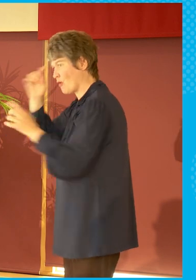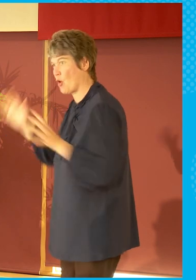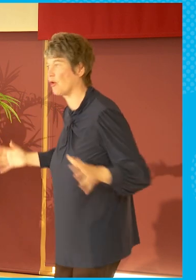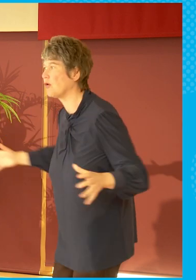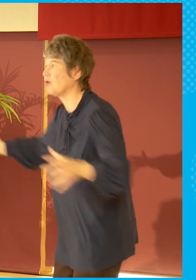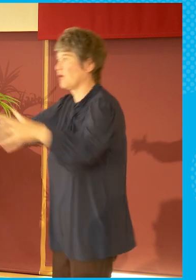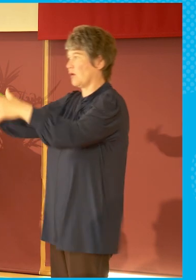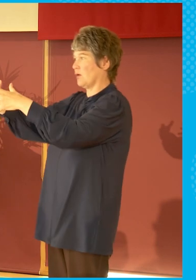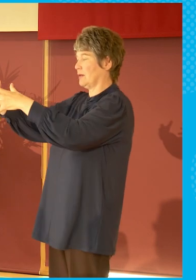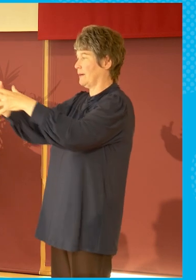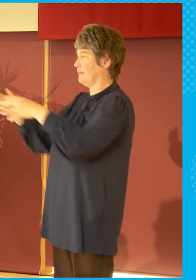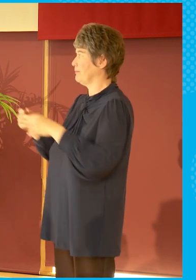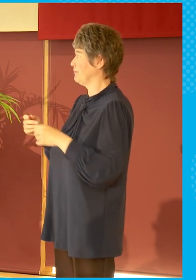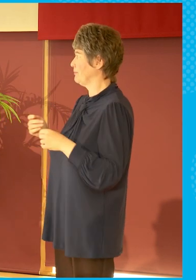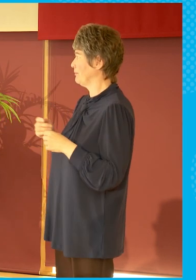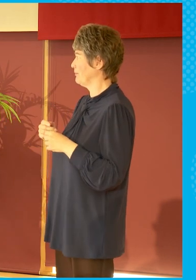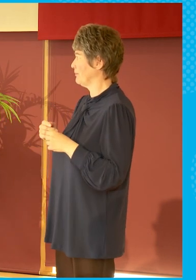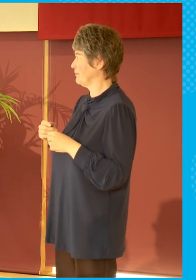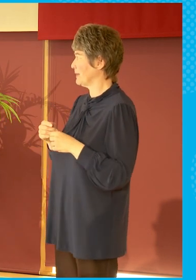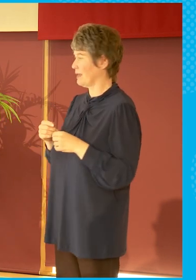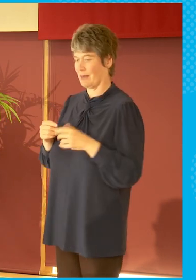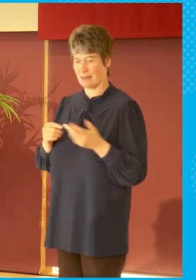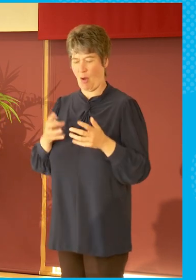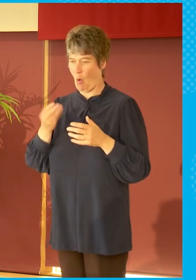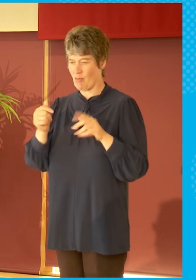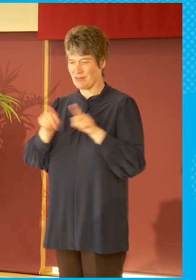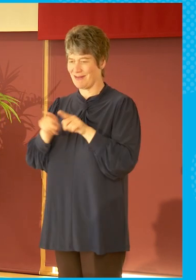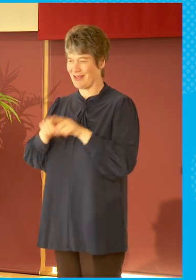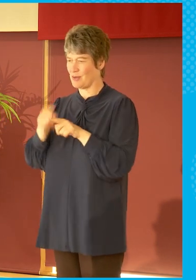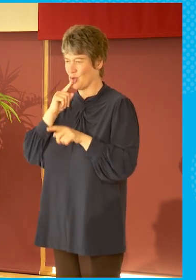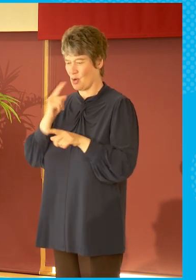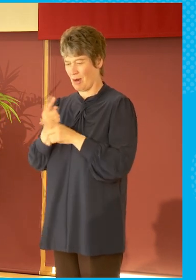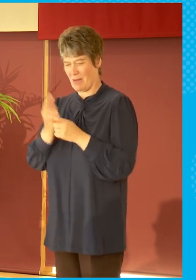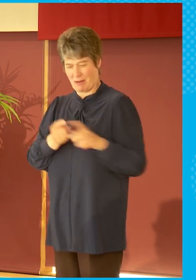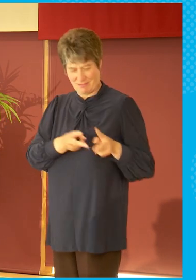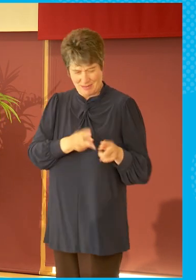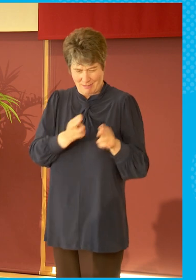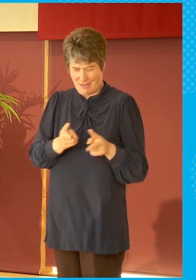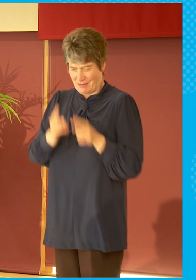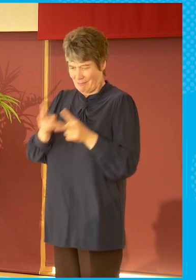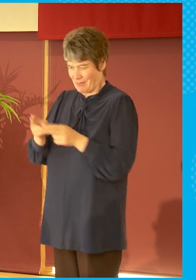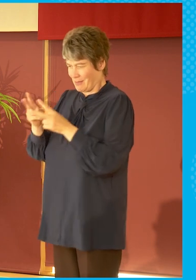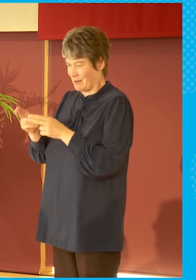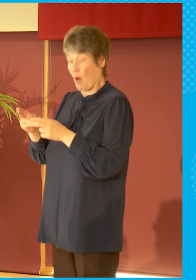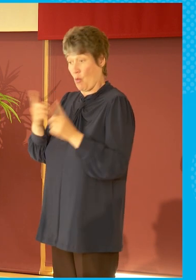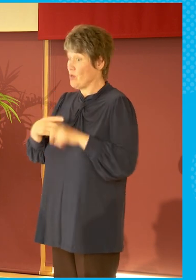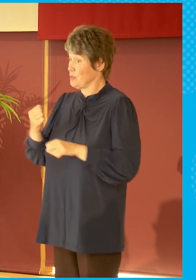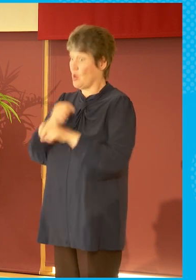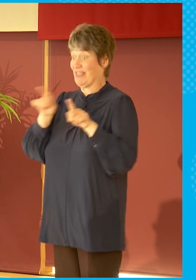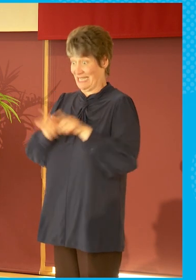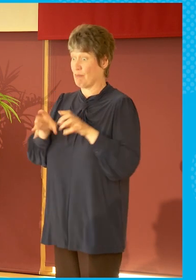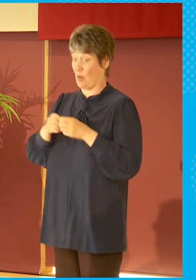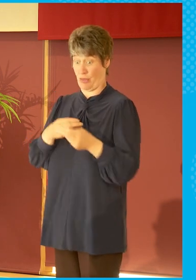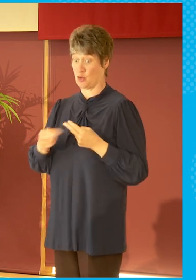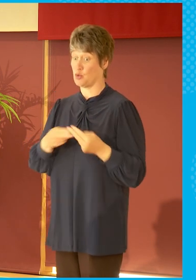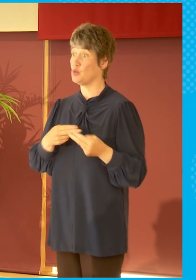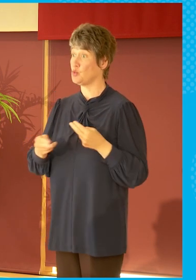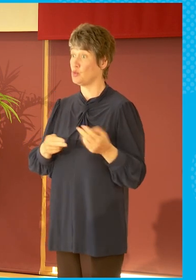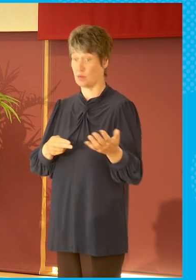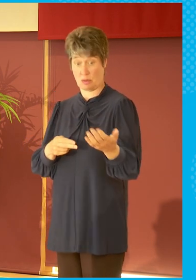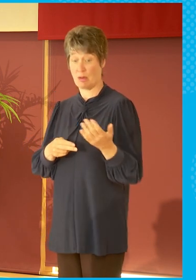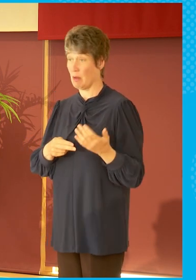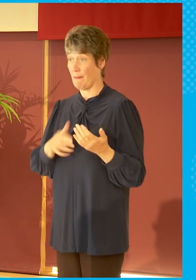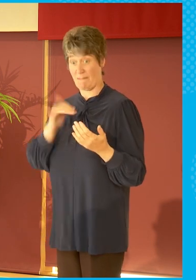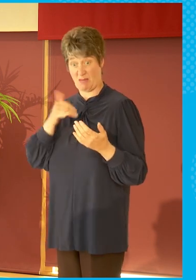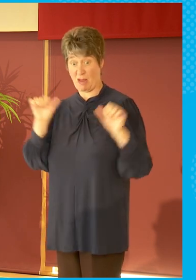about, you know, breaking up and giving snack sizes of what you do. We're doing that in news. I feel like I'm bringing it back to news. Well, I'm heading news. I talk